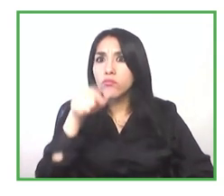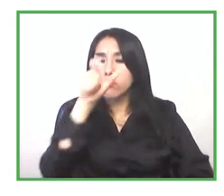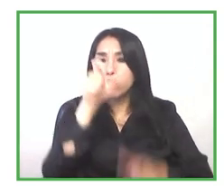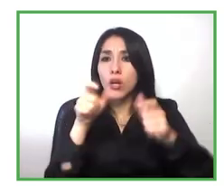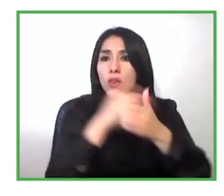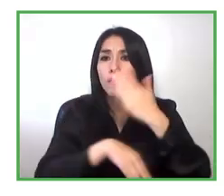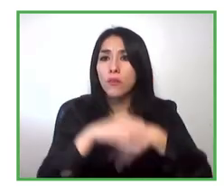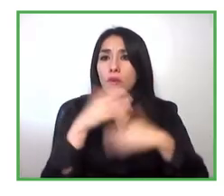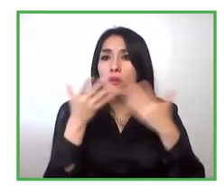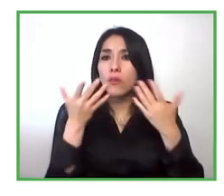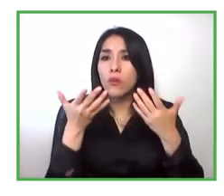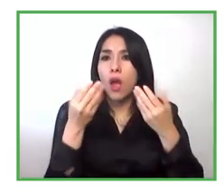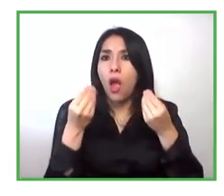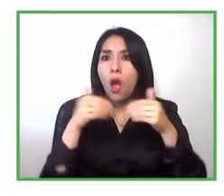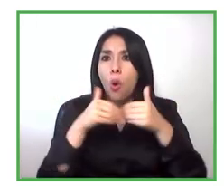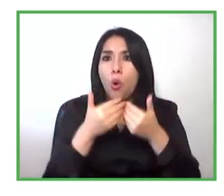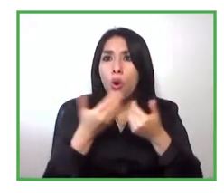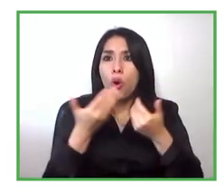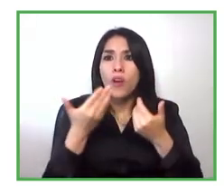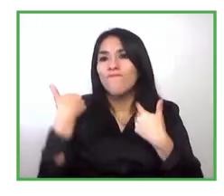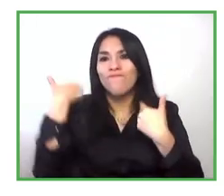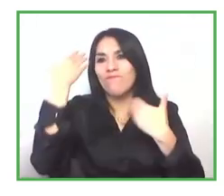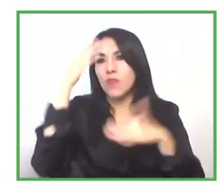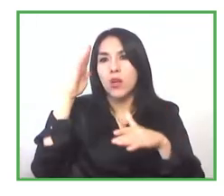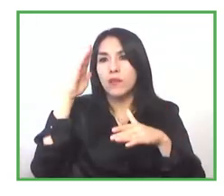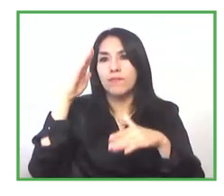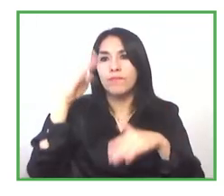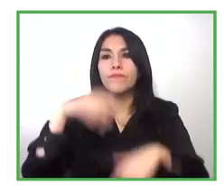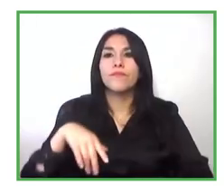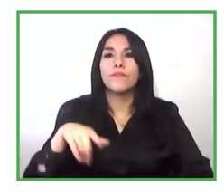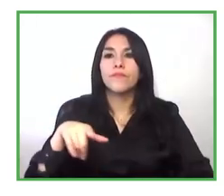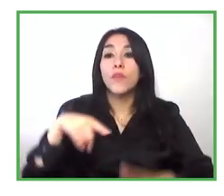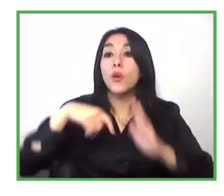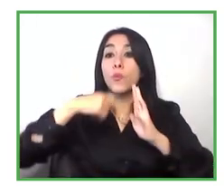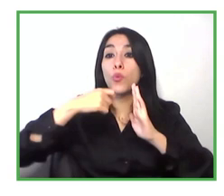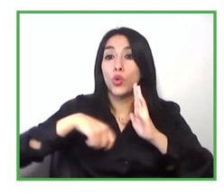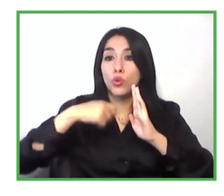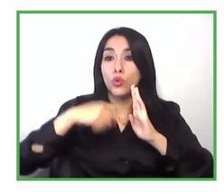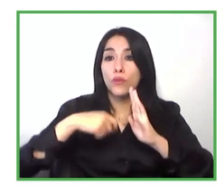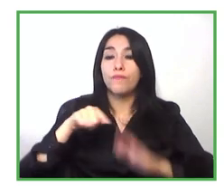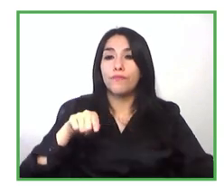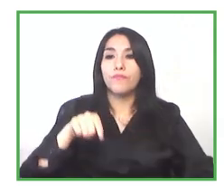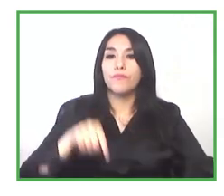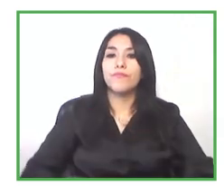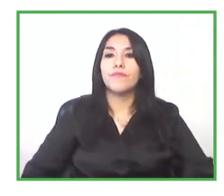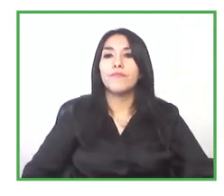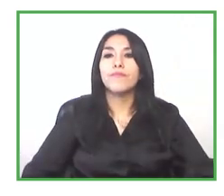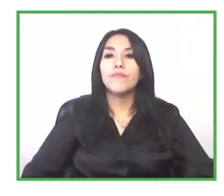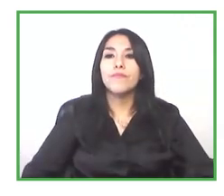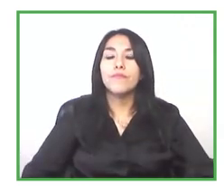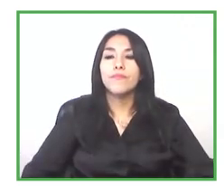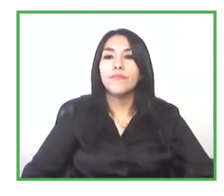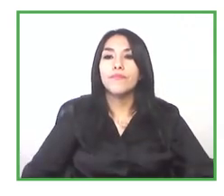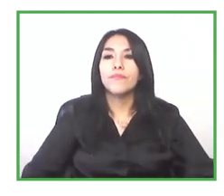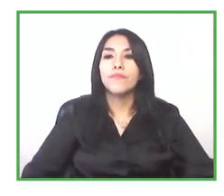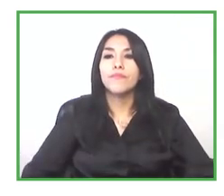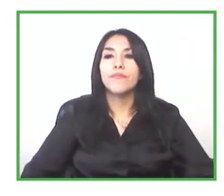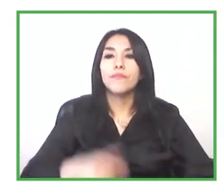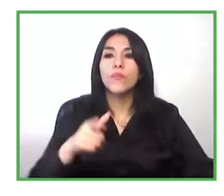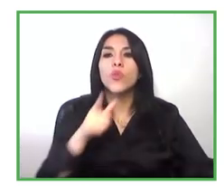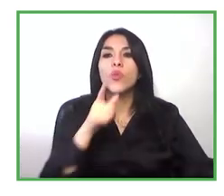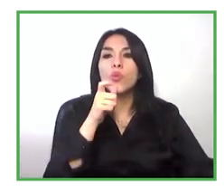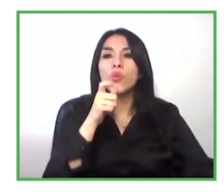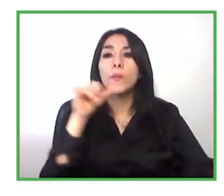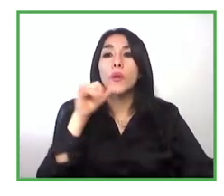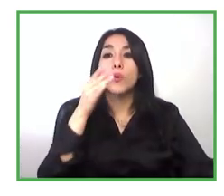to others so they they play a vital role in like a trainers expert also like